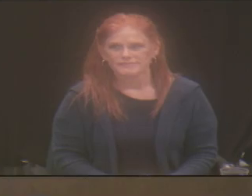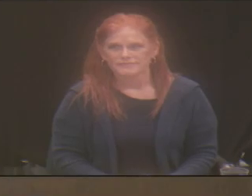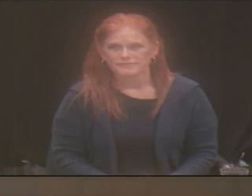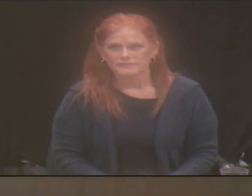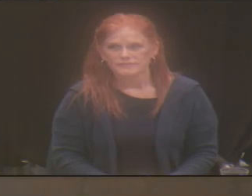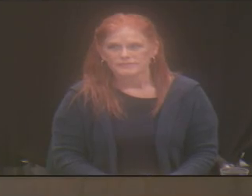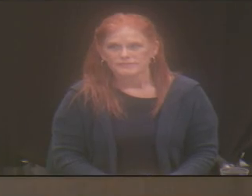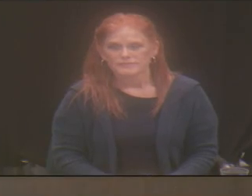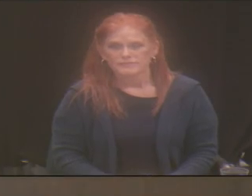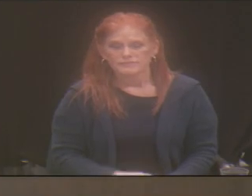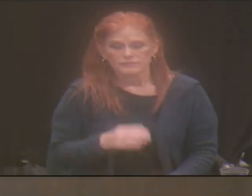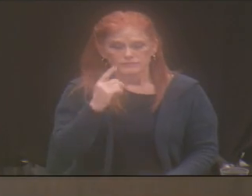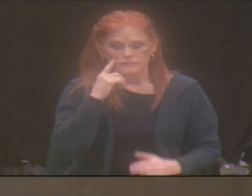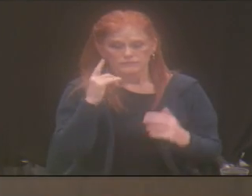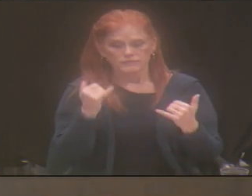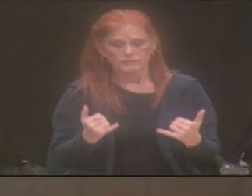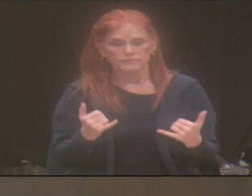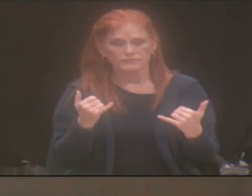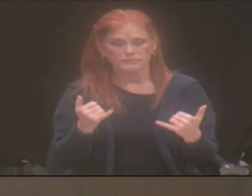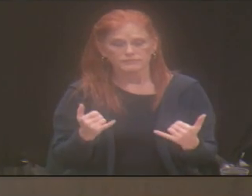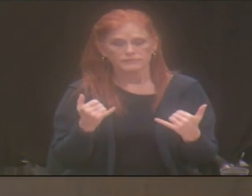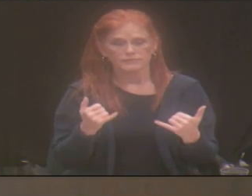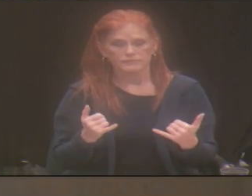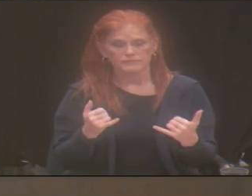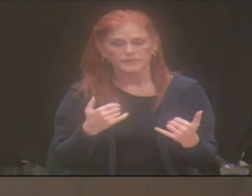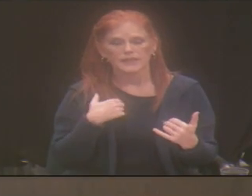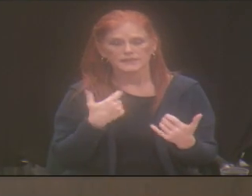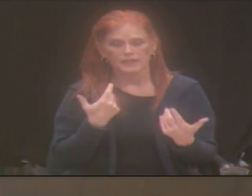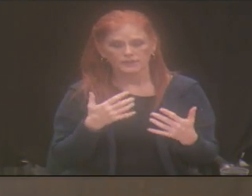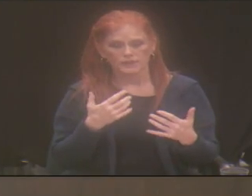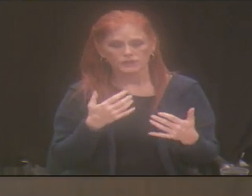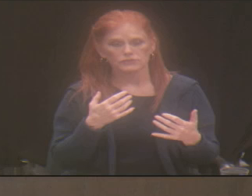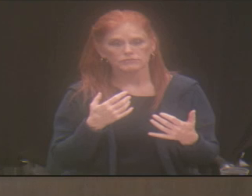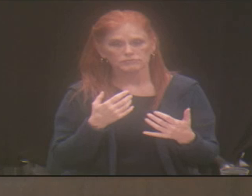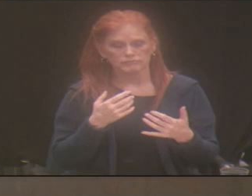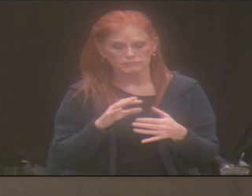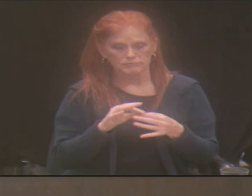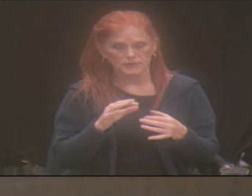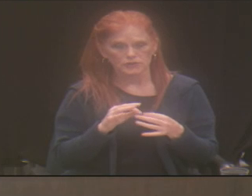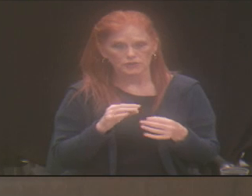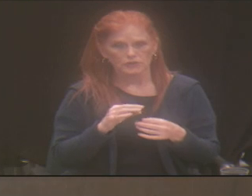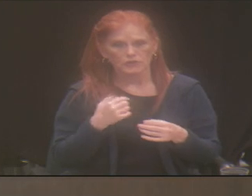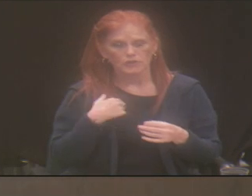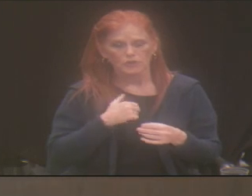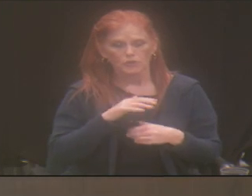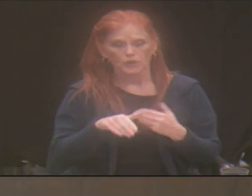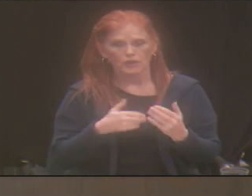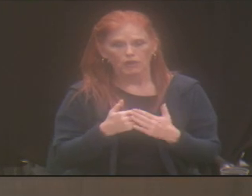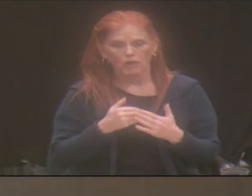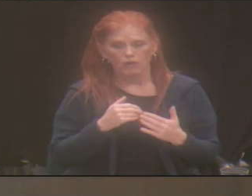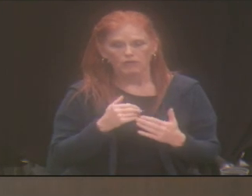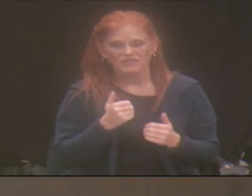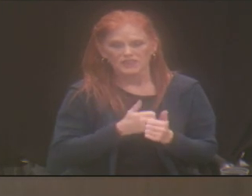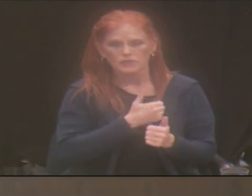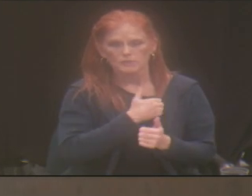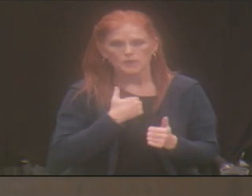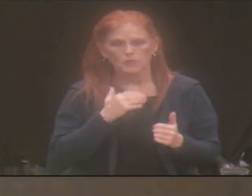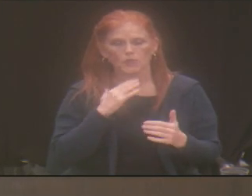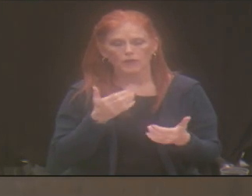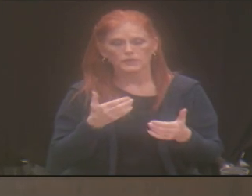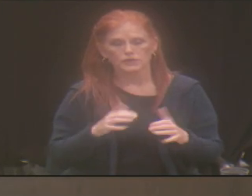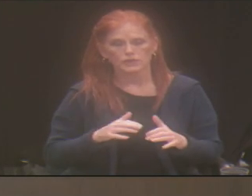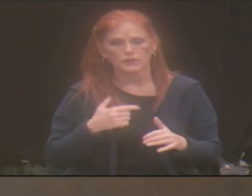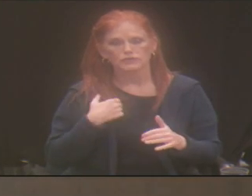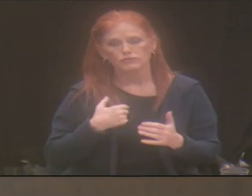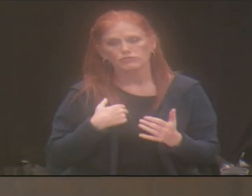So for now, like I say, at the end, we'll all take a chance. Each of the members will have the opportunity to